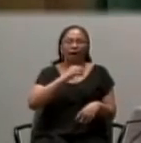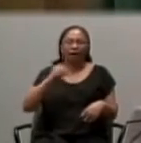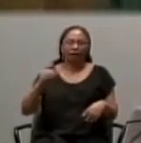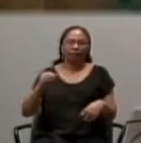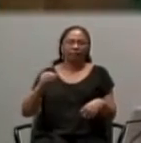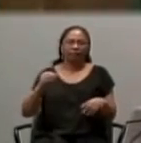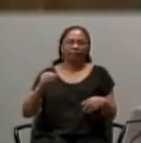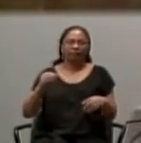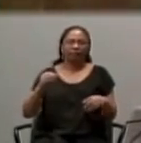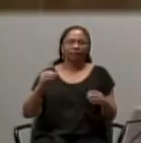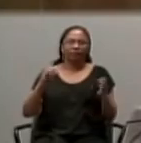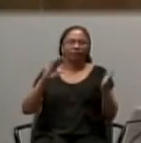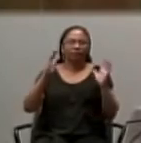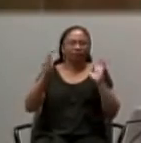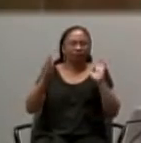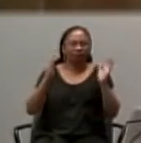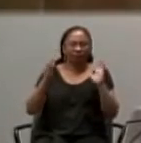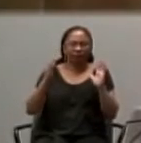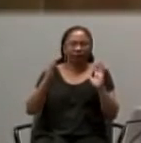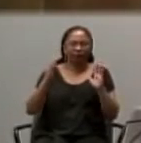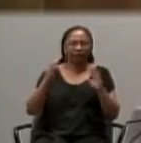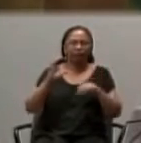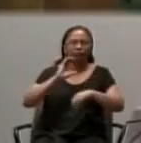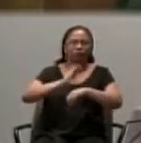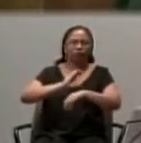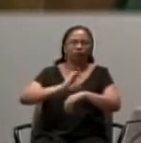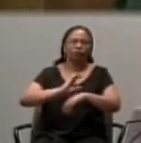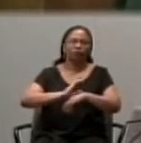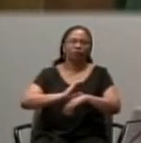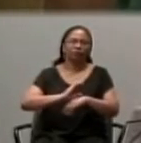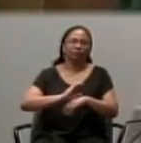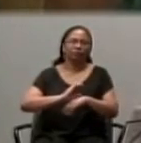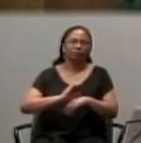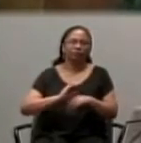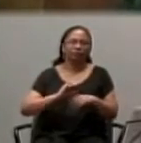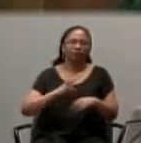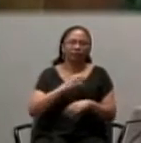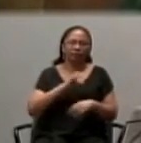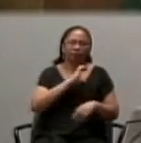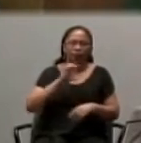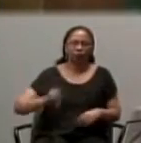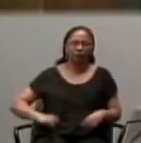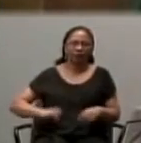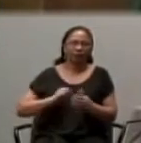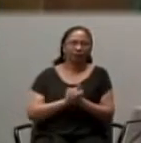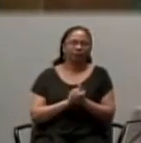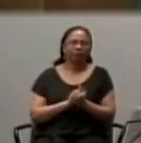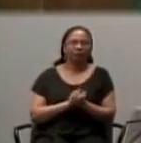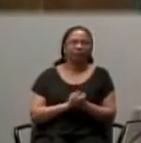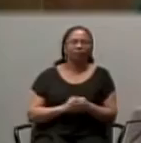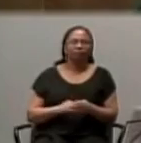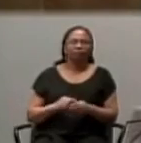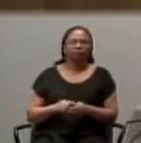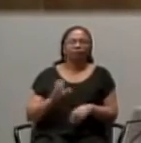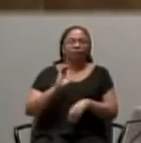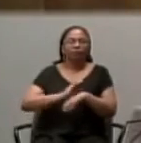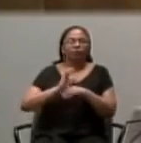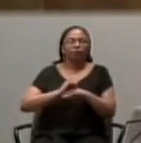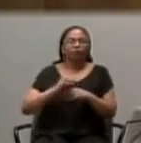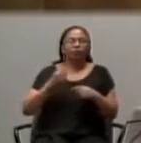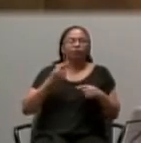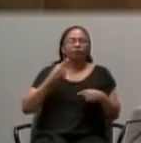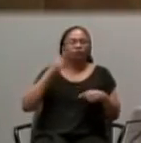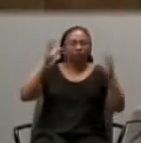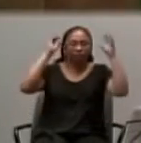Of the sacramental life of the church, And one of the reasons, The church says that, Or claims that, Or proclaims that, Or